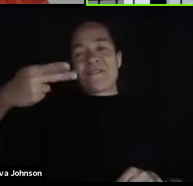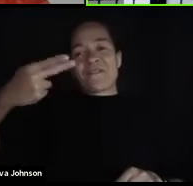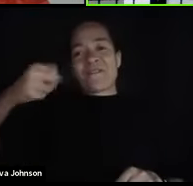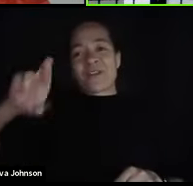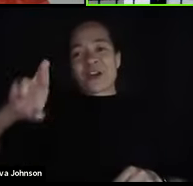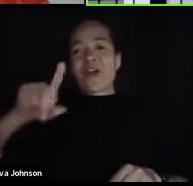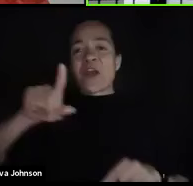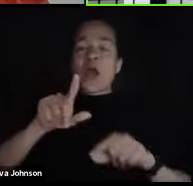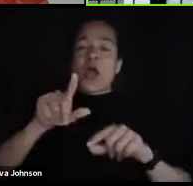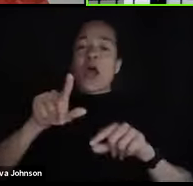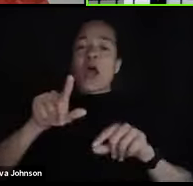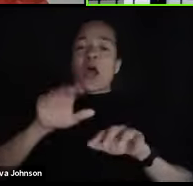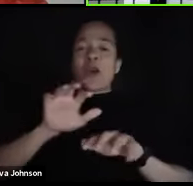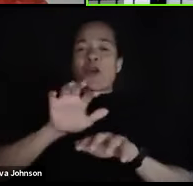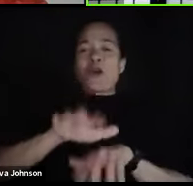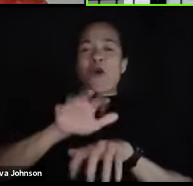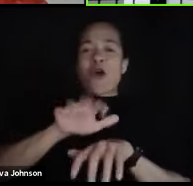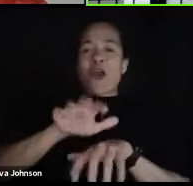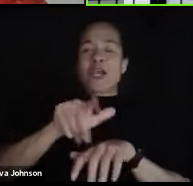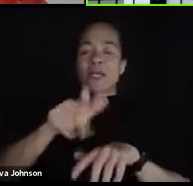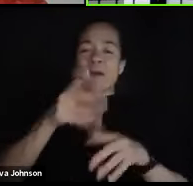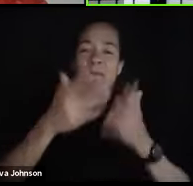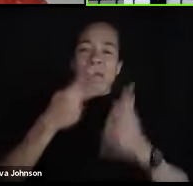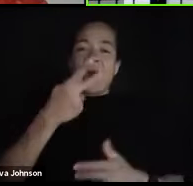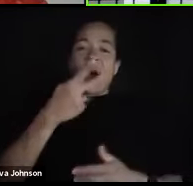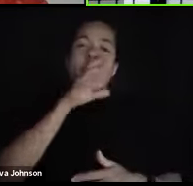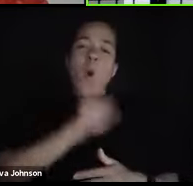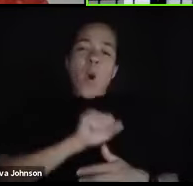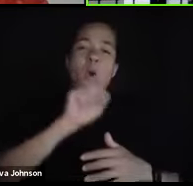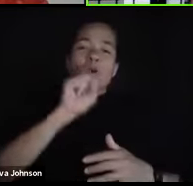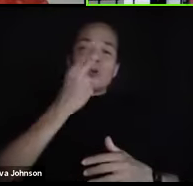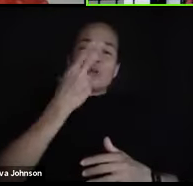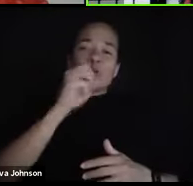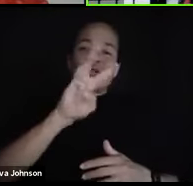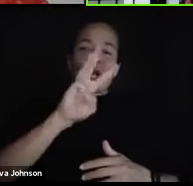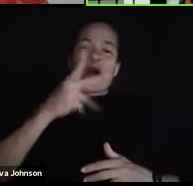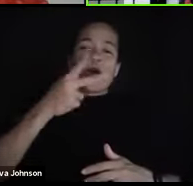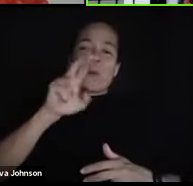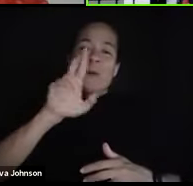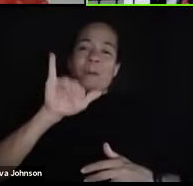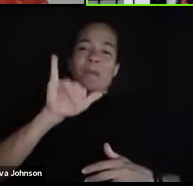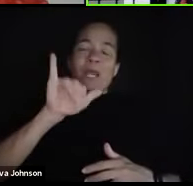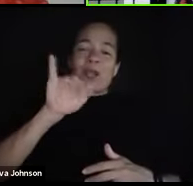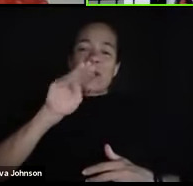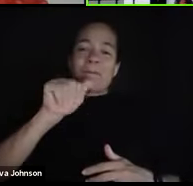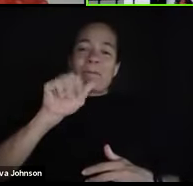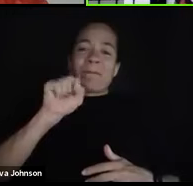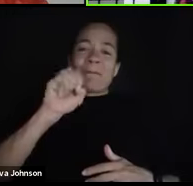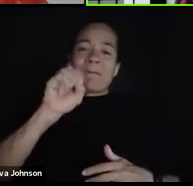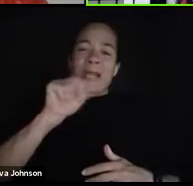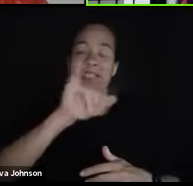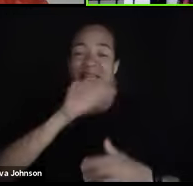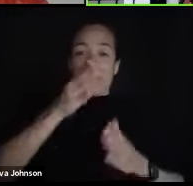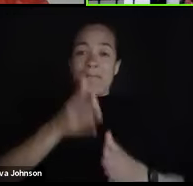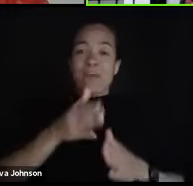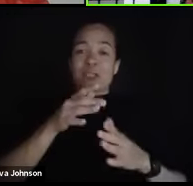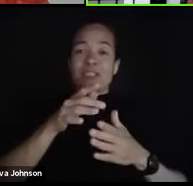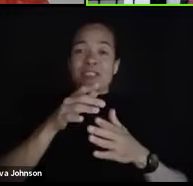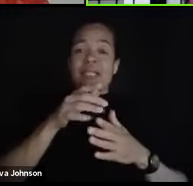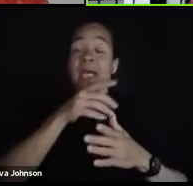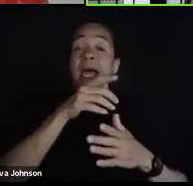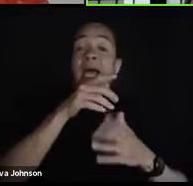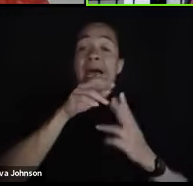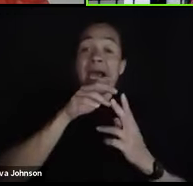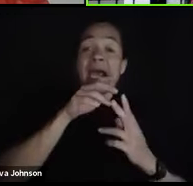see that on old Perry Mason reruns, where the court stenographer is literally writing down verbatim